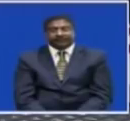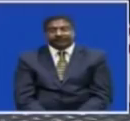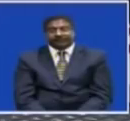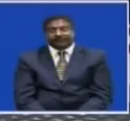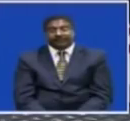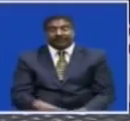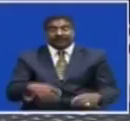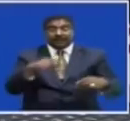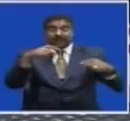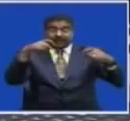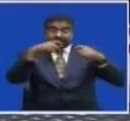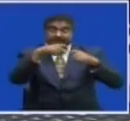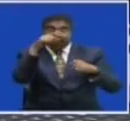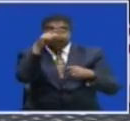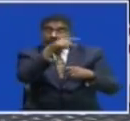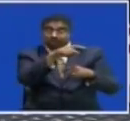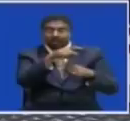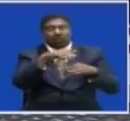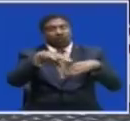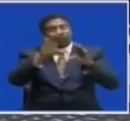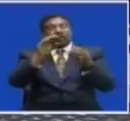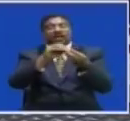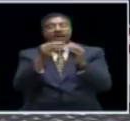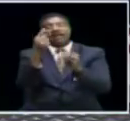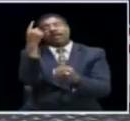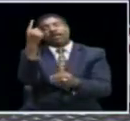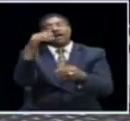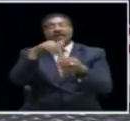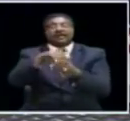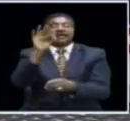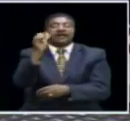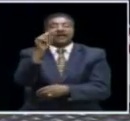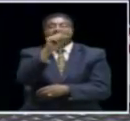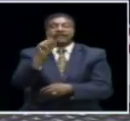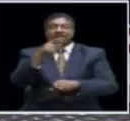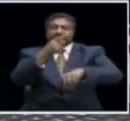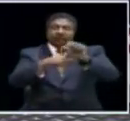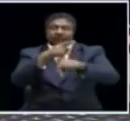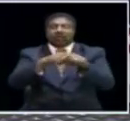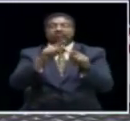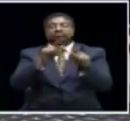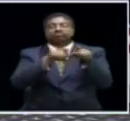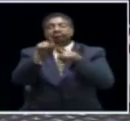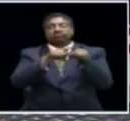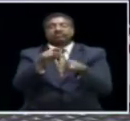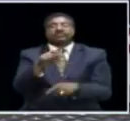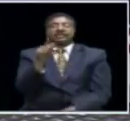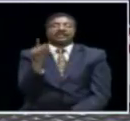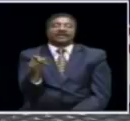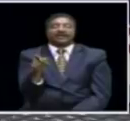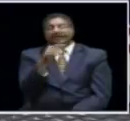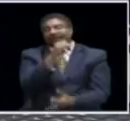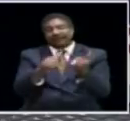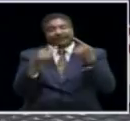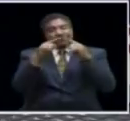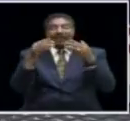And Zanako Football Club Continues To Dominate The Fuzz MTN Transitional Super League Stream A Well That's The